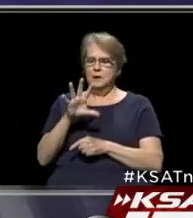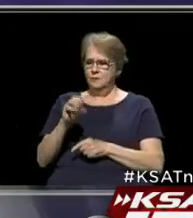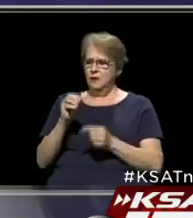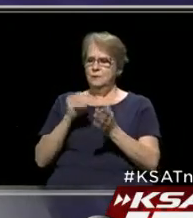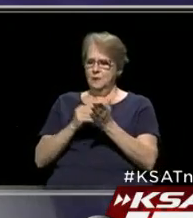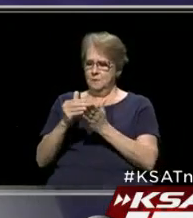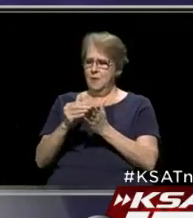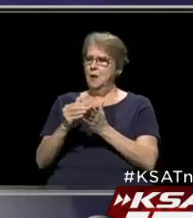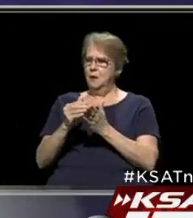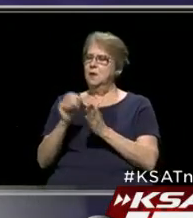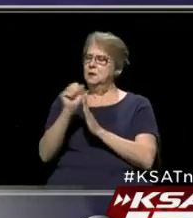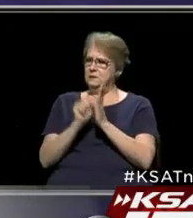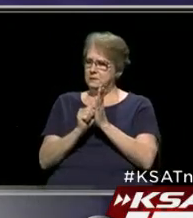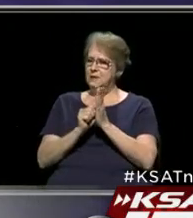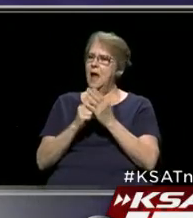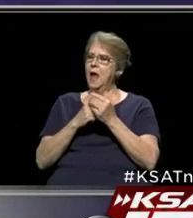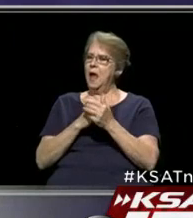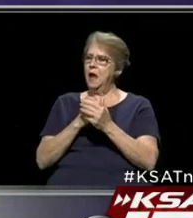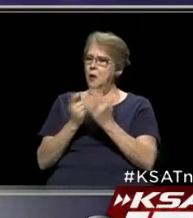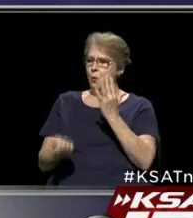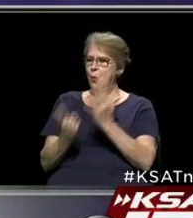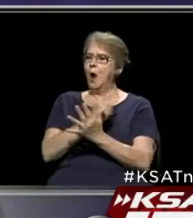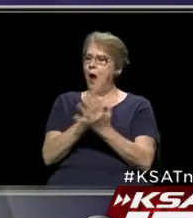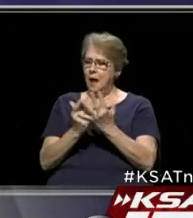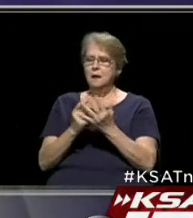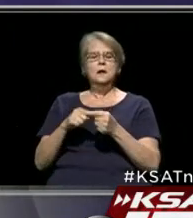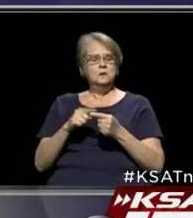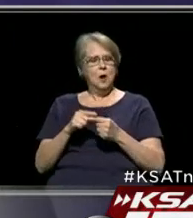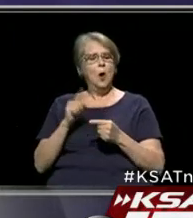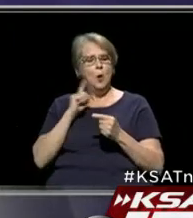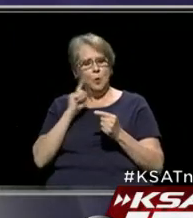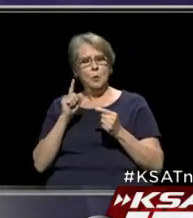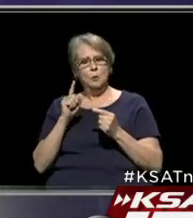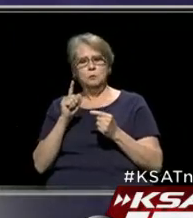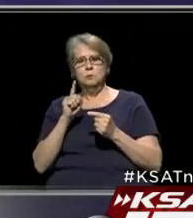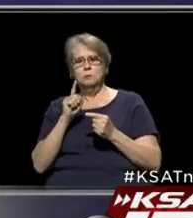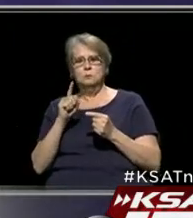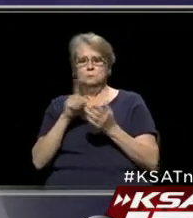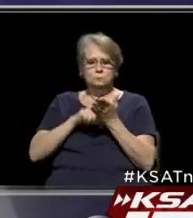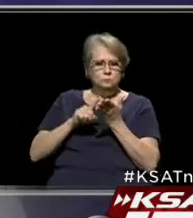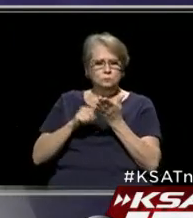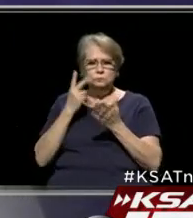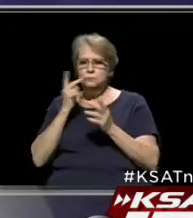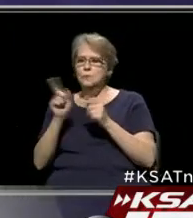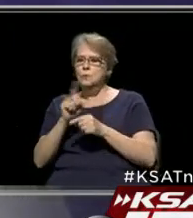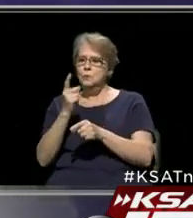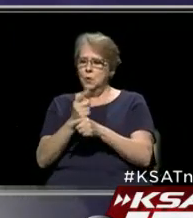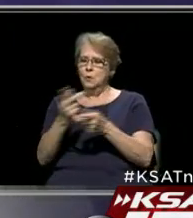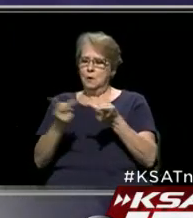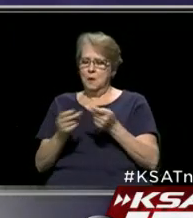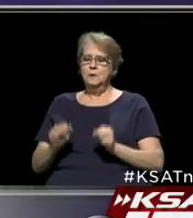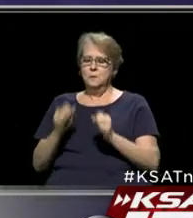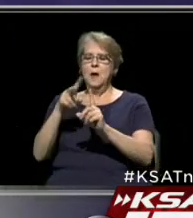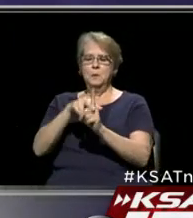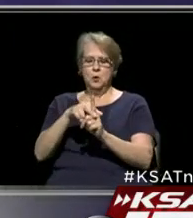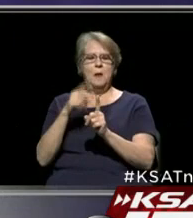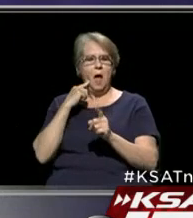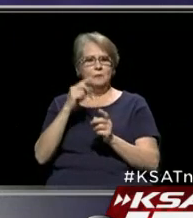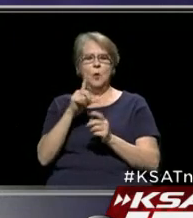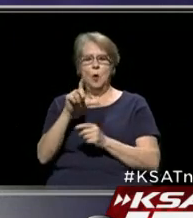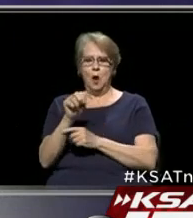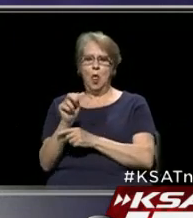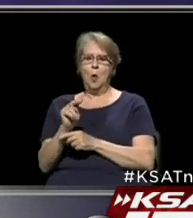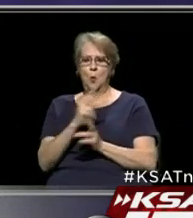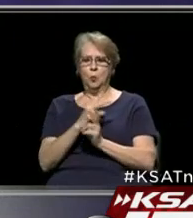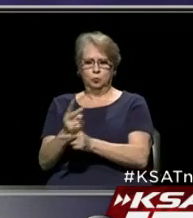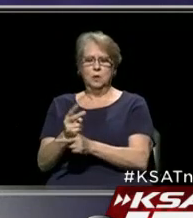statewide. So we'll get a little bit of that money here. So be sure and follow up and find the right places to apply for these loans. And